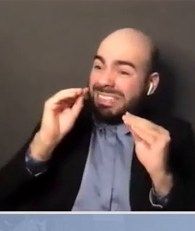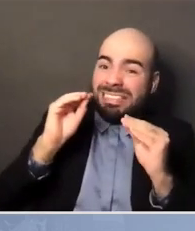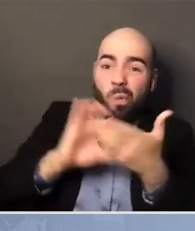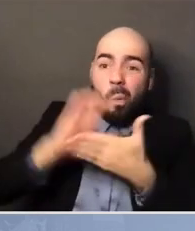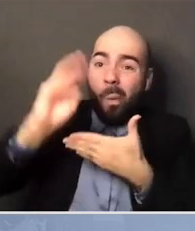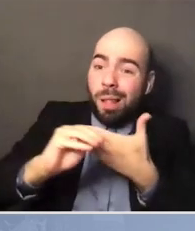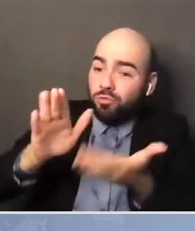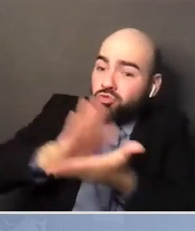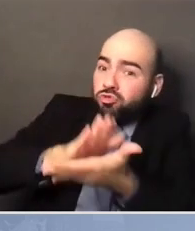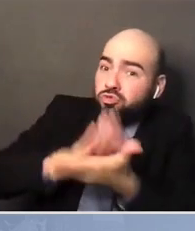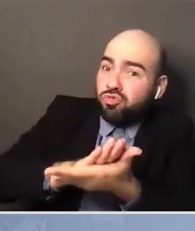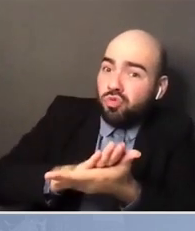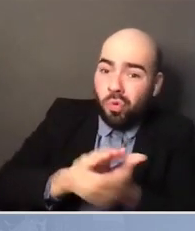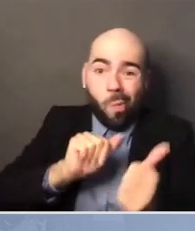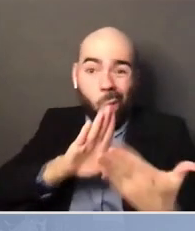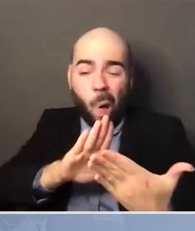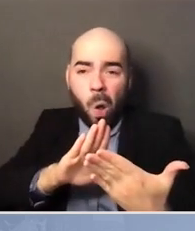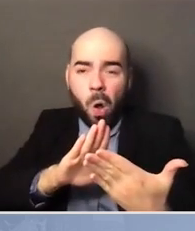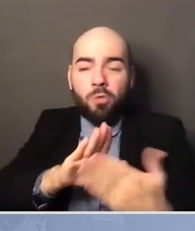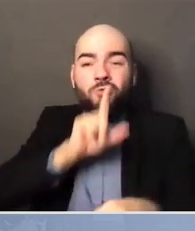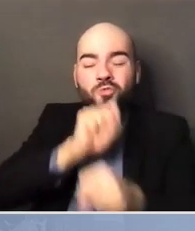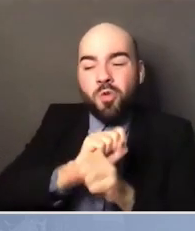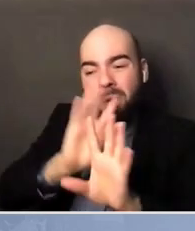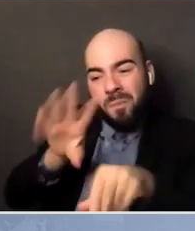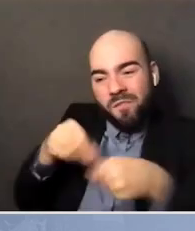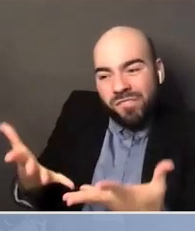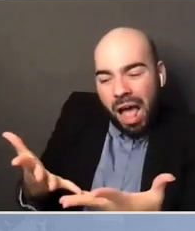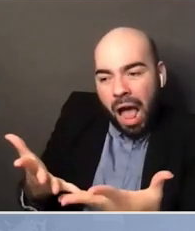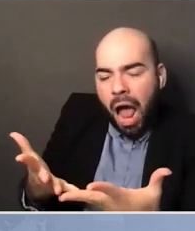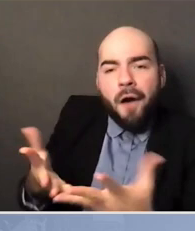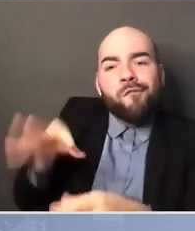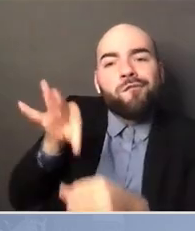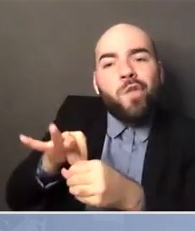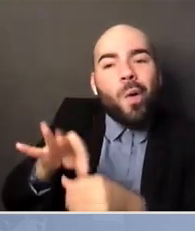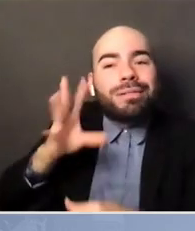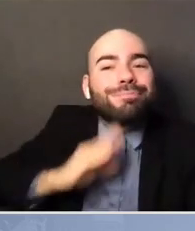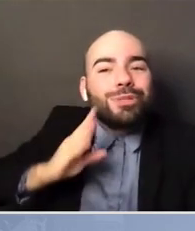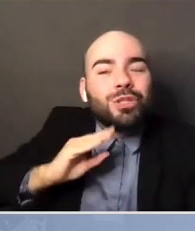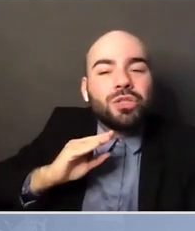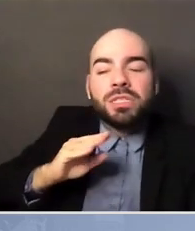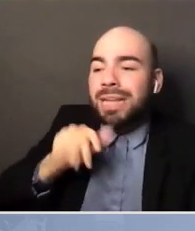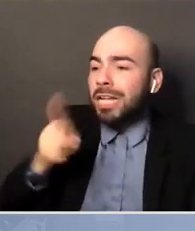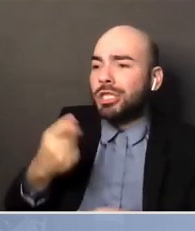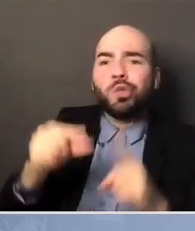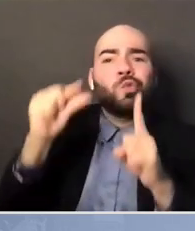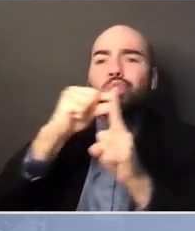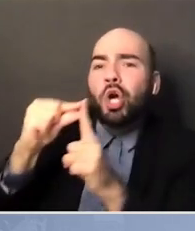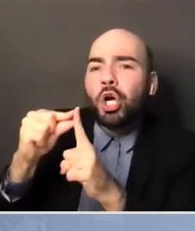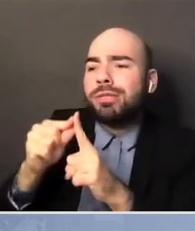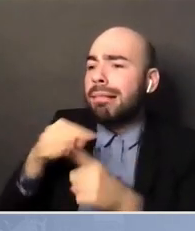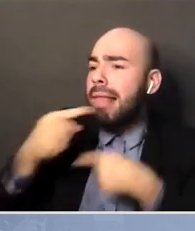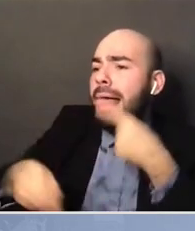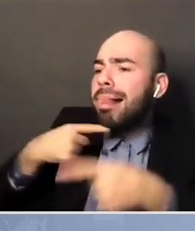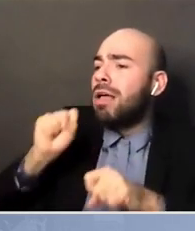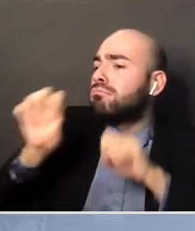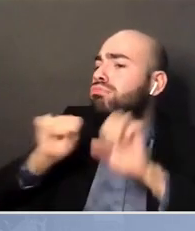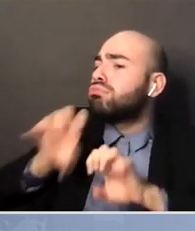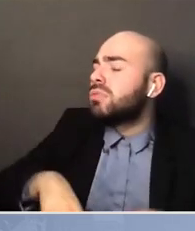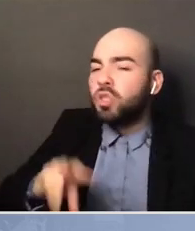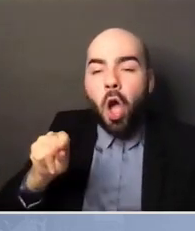experiences voting. There's interesting studies show that people are more likely to vote